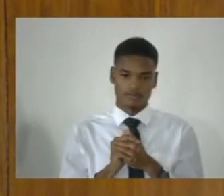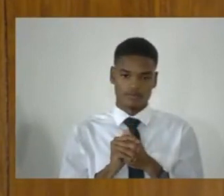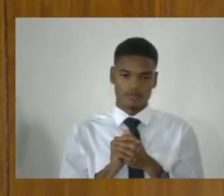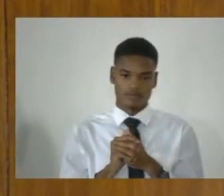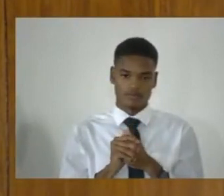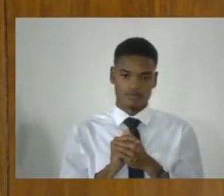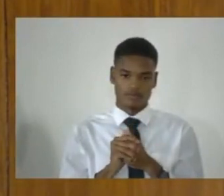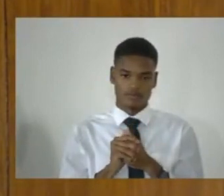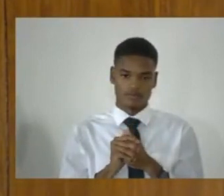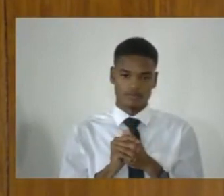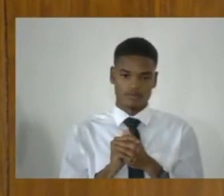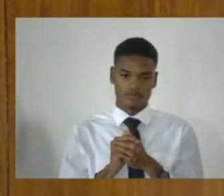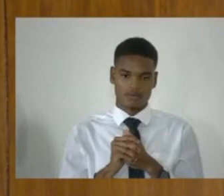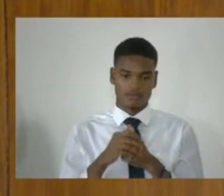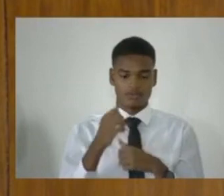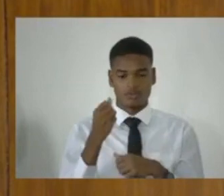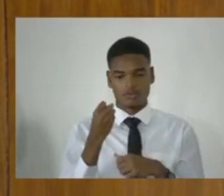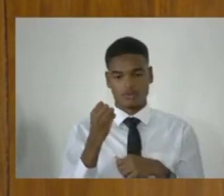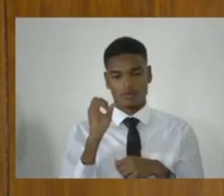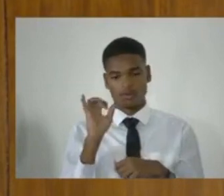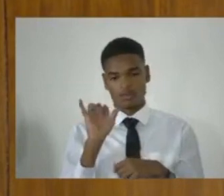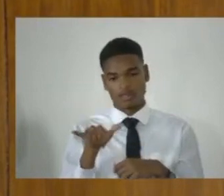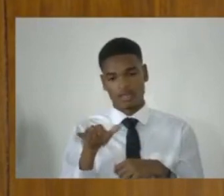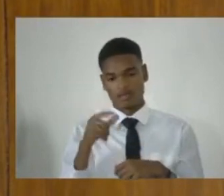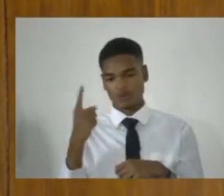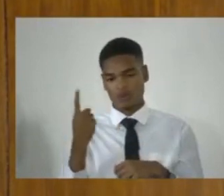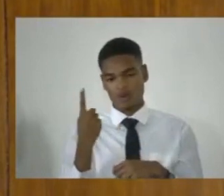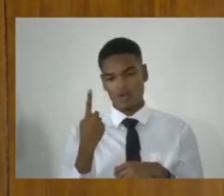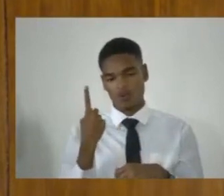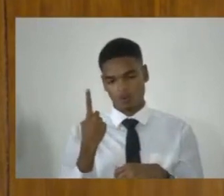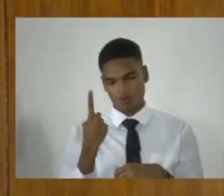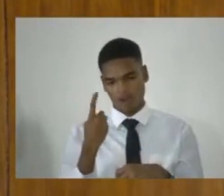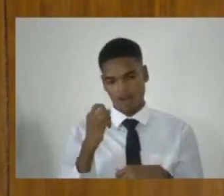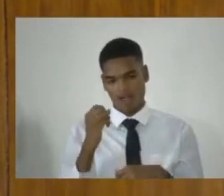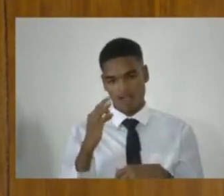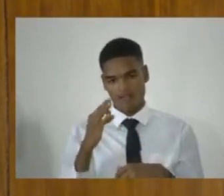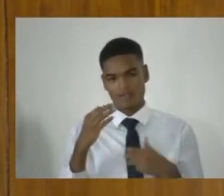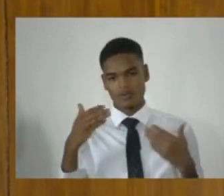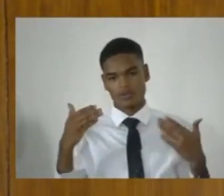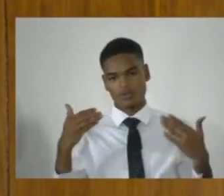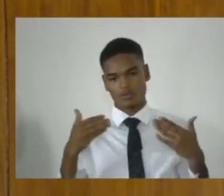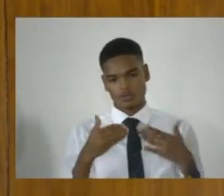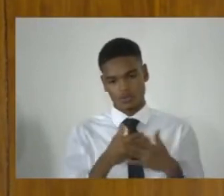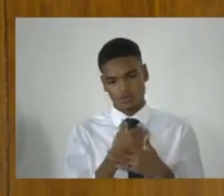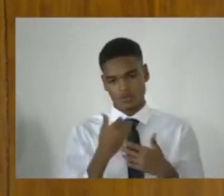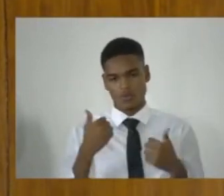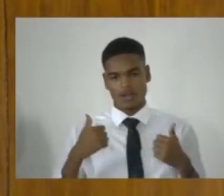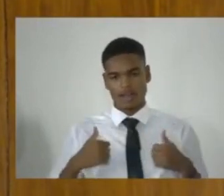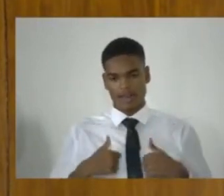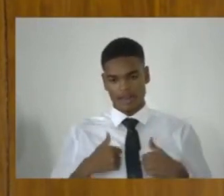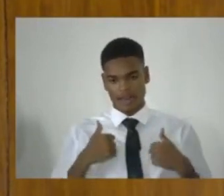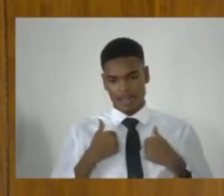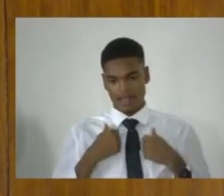So, that is only one of the new life sets.